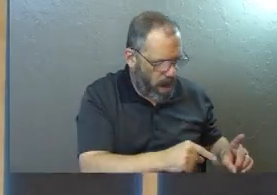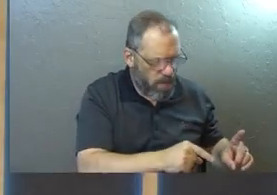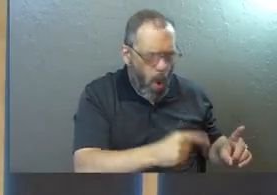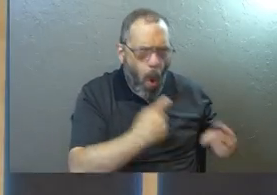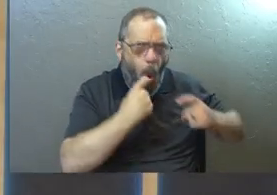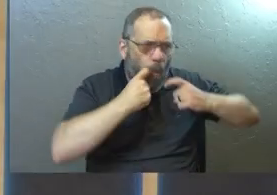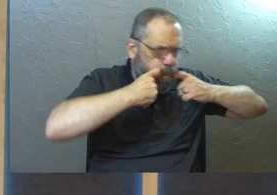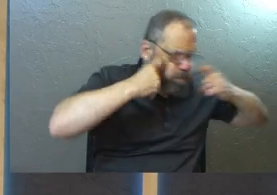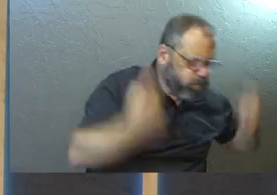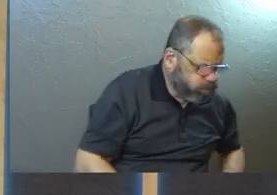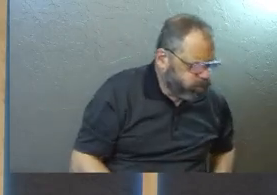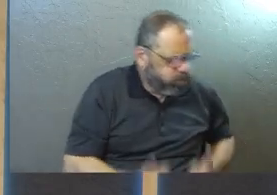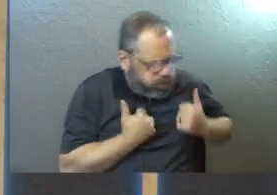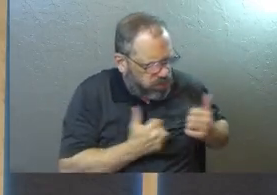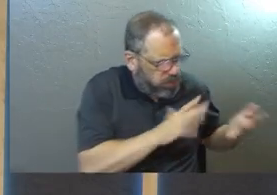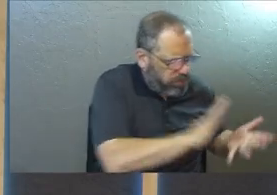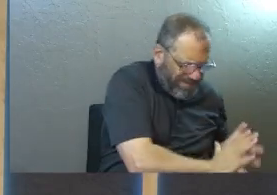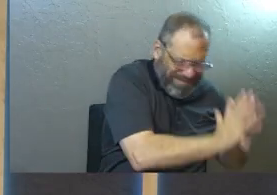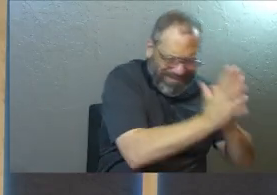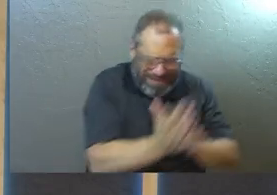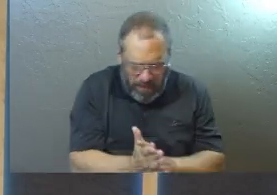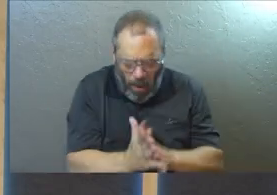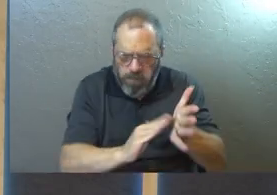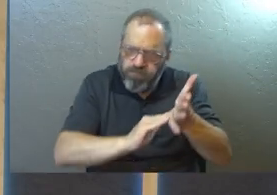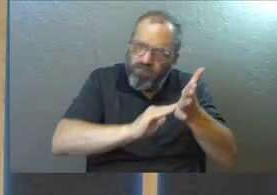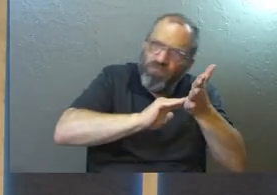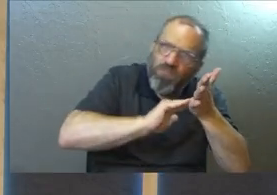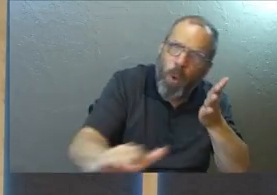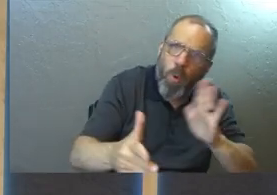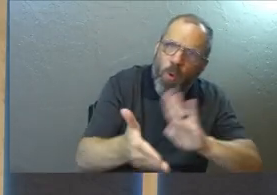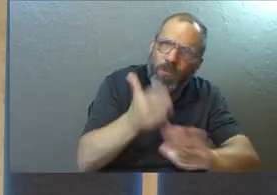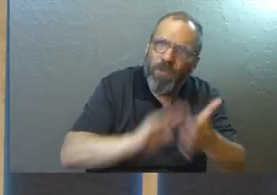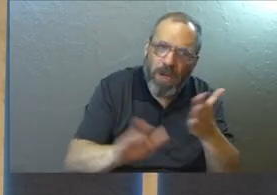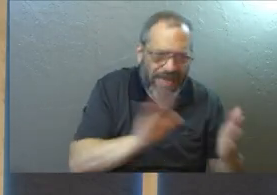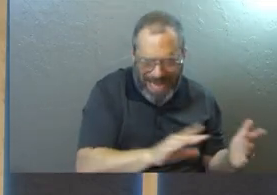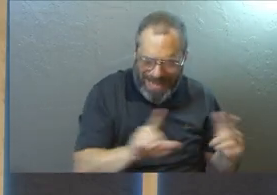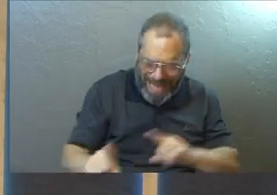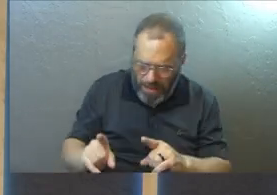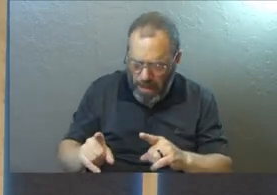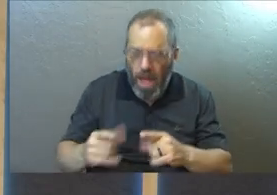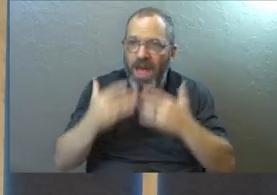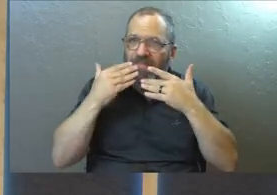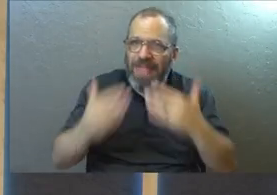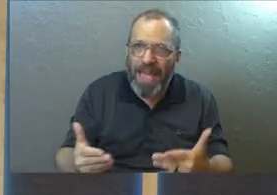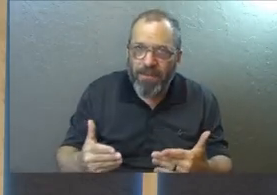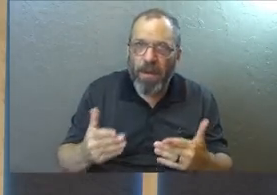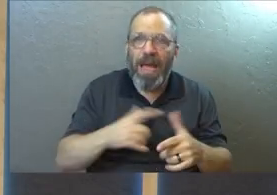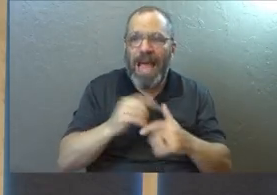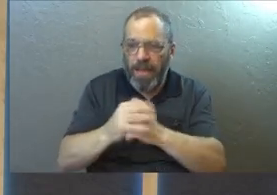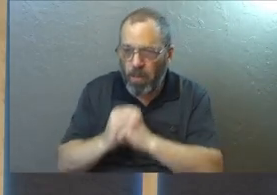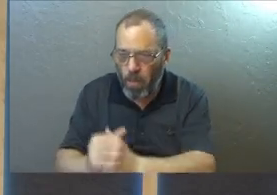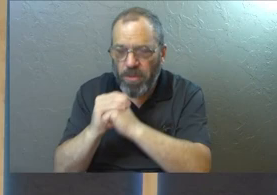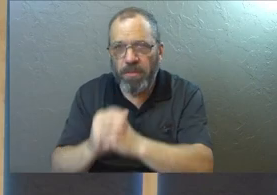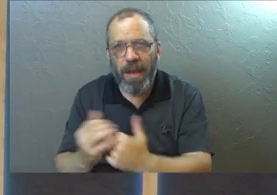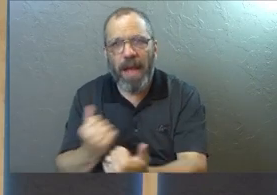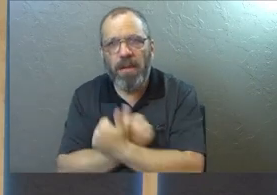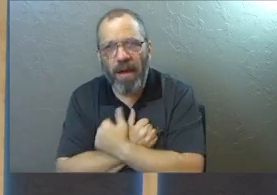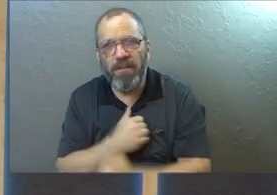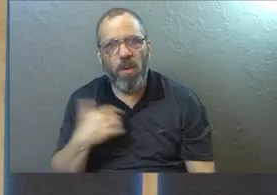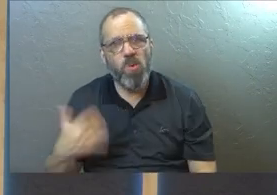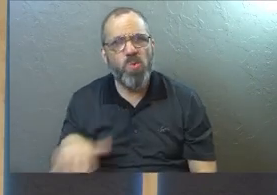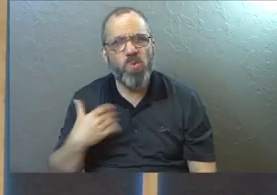massive sinful life to massive forgiveness. And that leads her to massive thankfulness and worship and love.